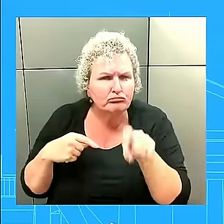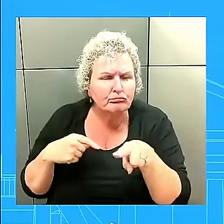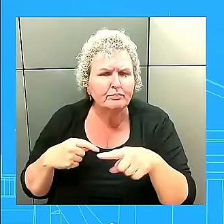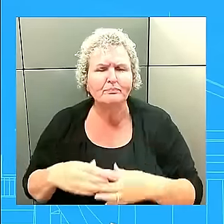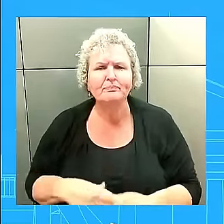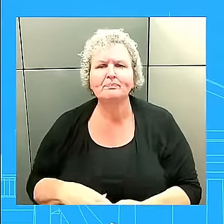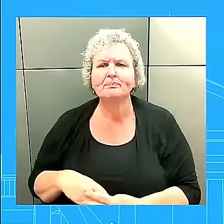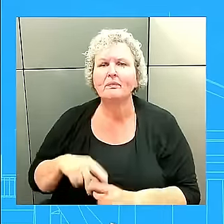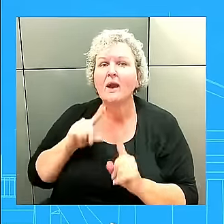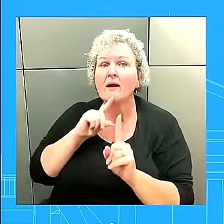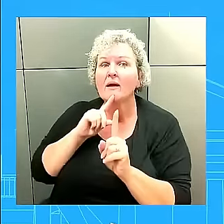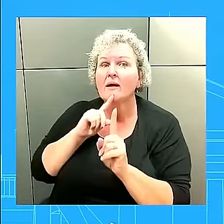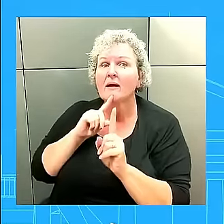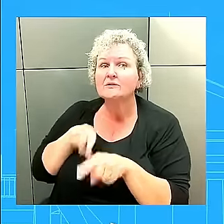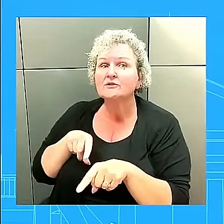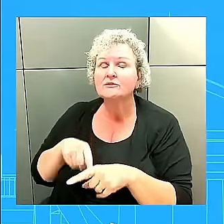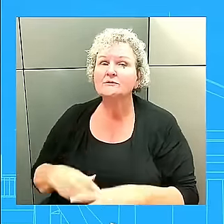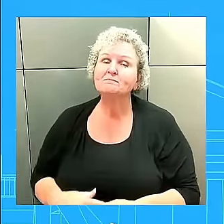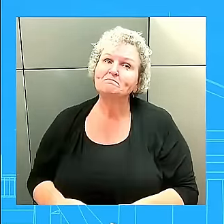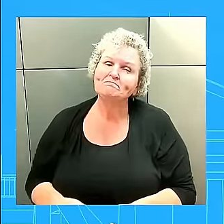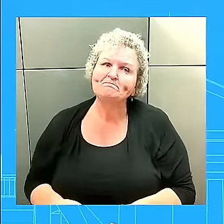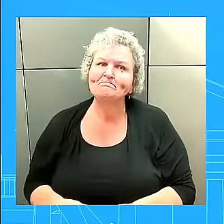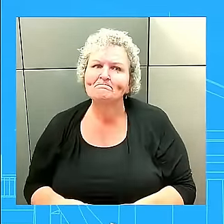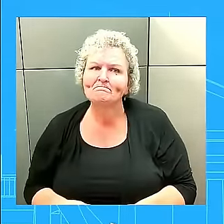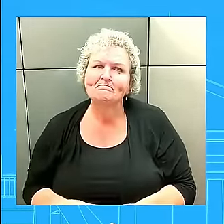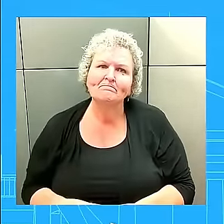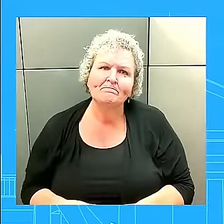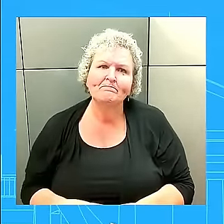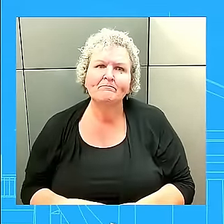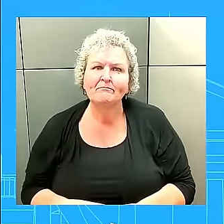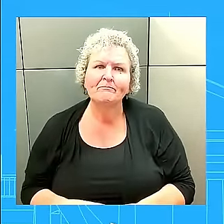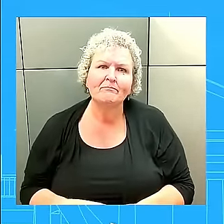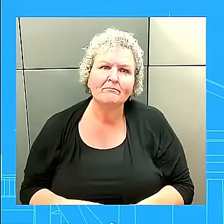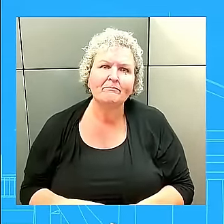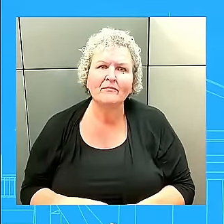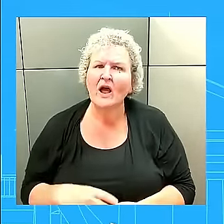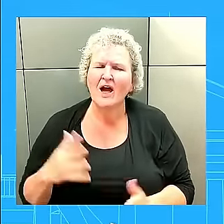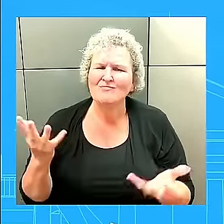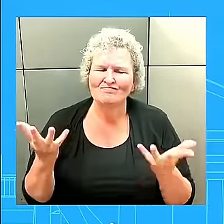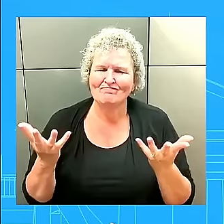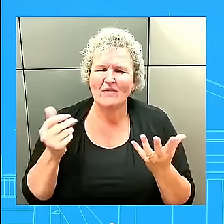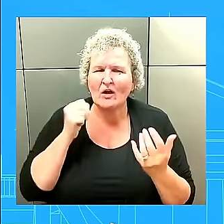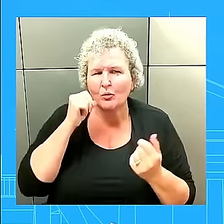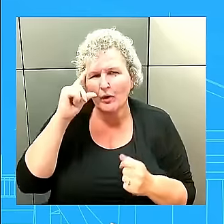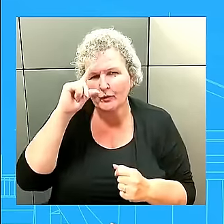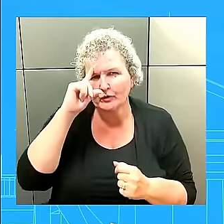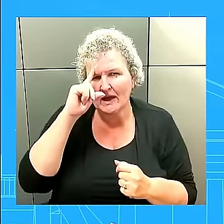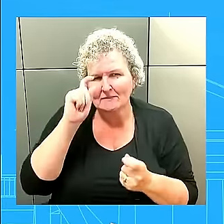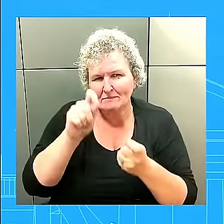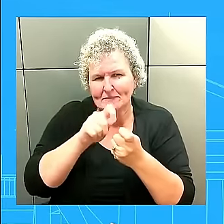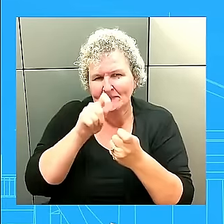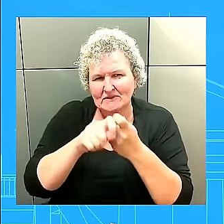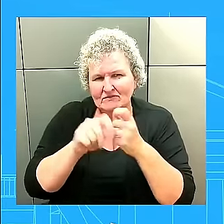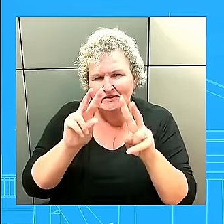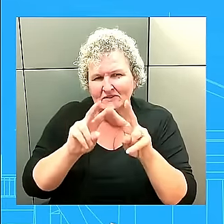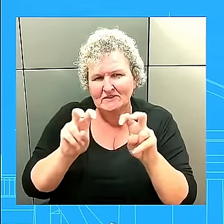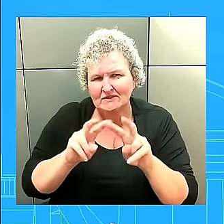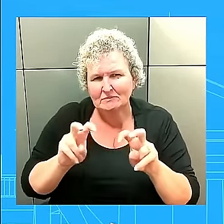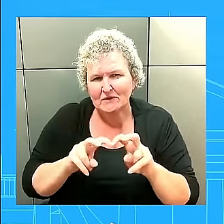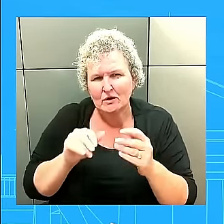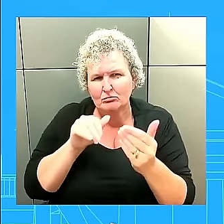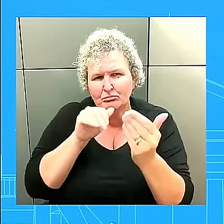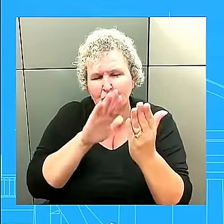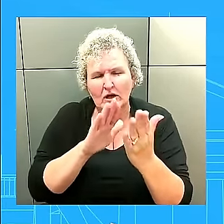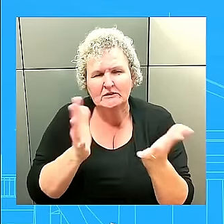I don't believe we have a very specific assessment at this time of the exact nature of all the training.